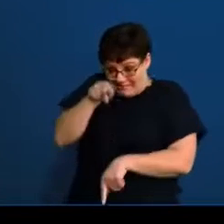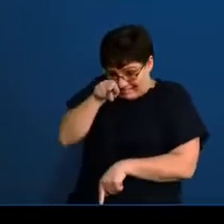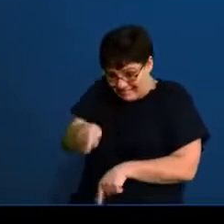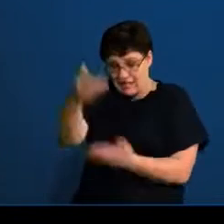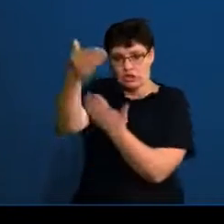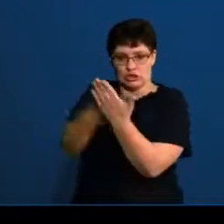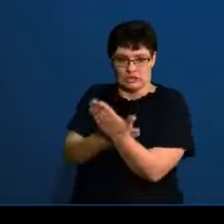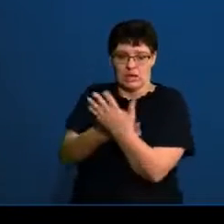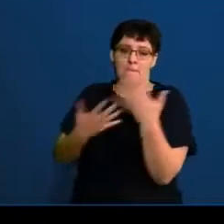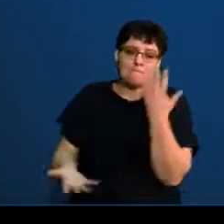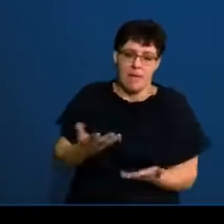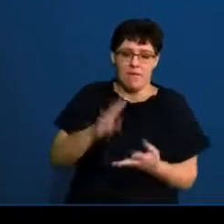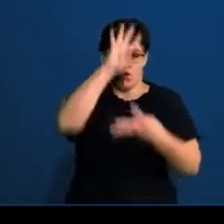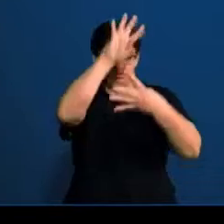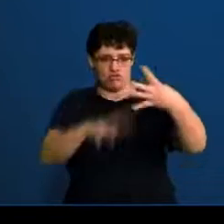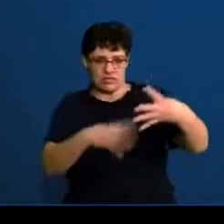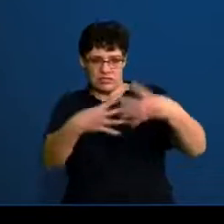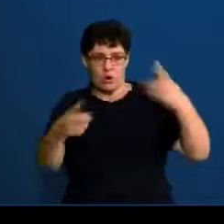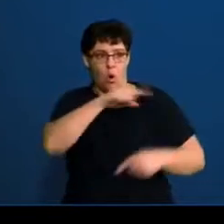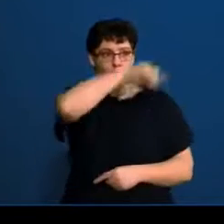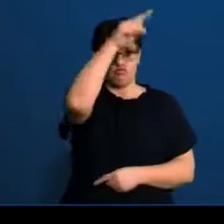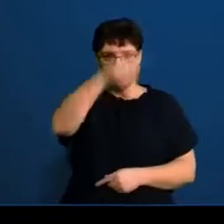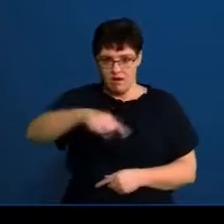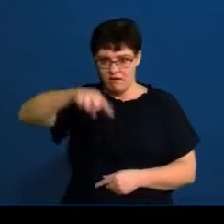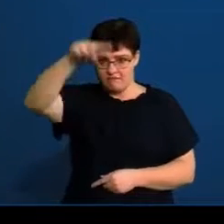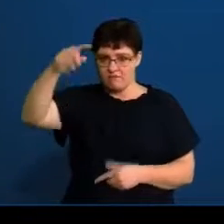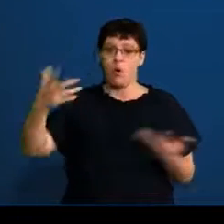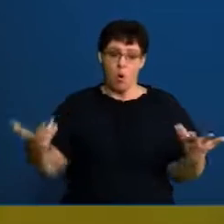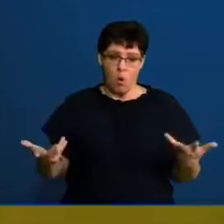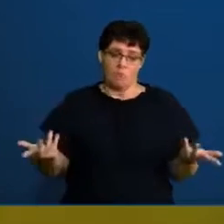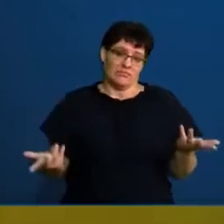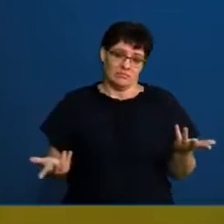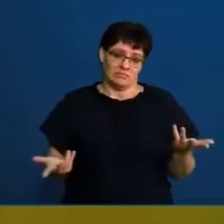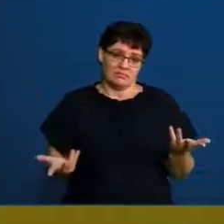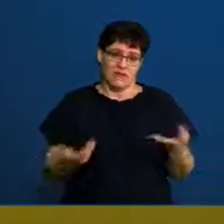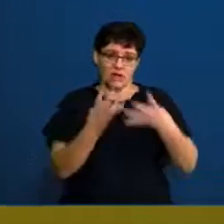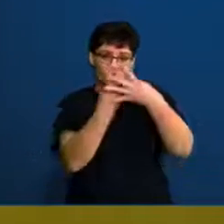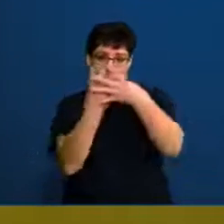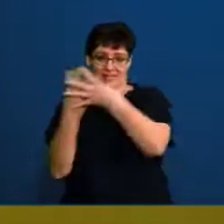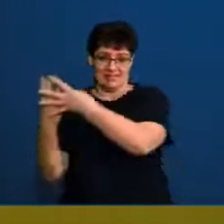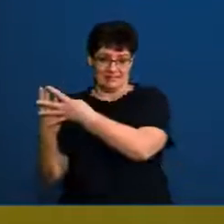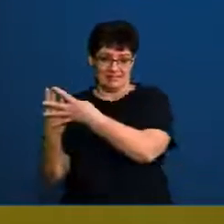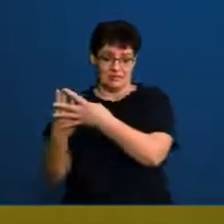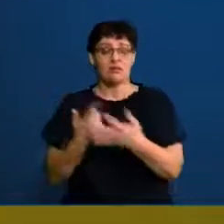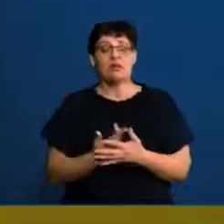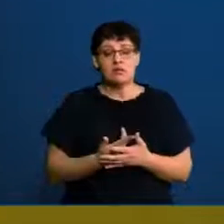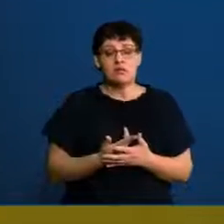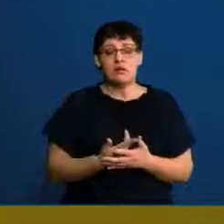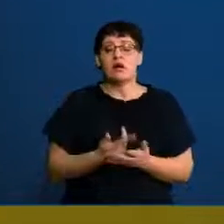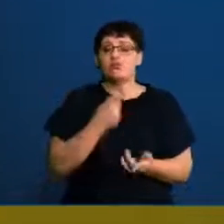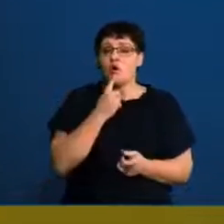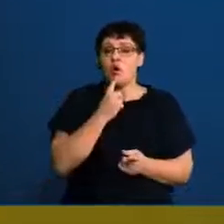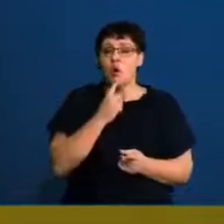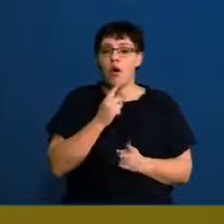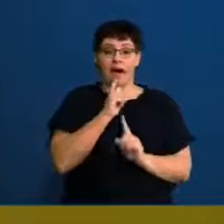a grid or a graph. It might be a table. So this comes separate to your answer book that